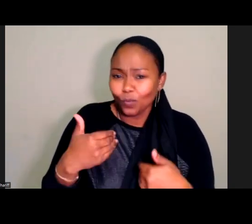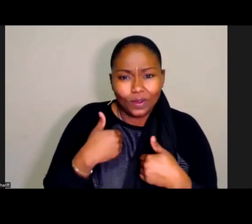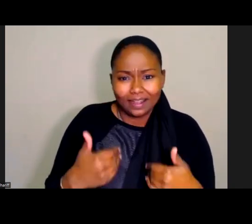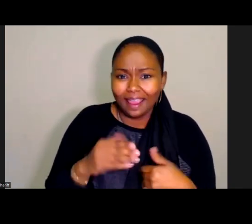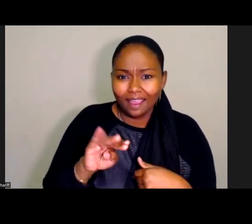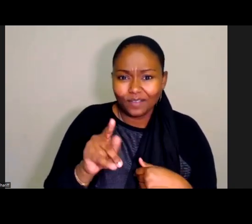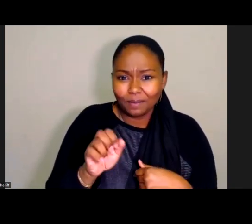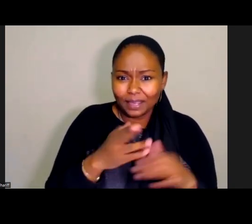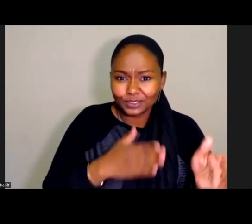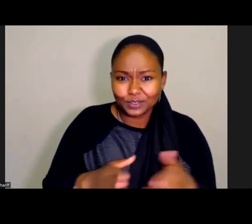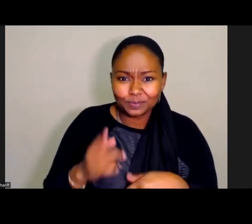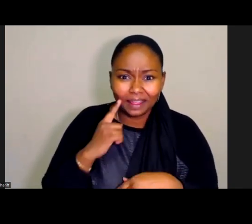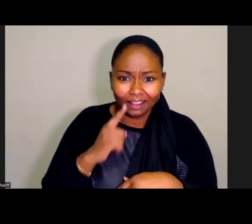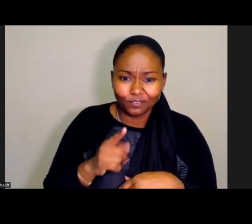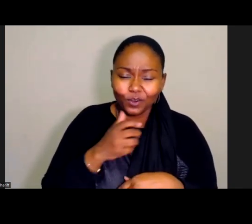without Amanda Lawrence.